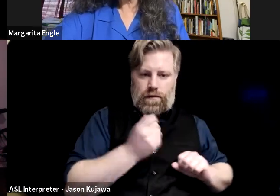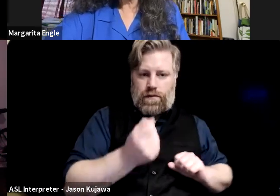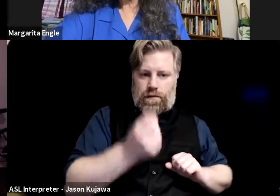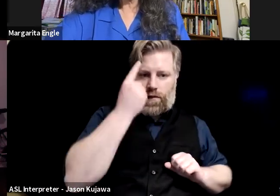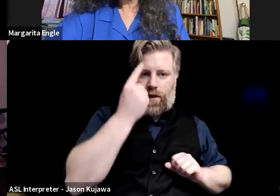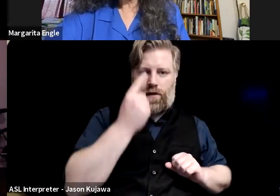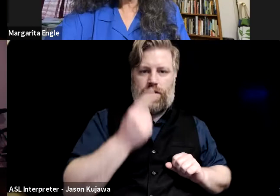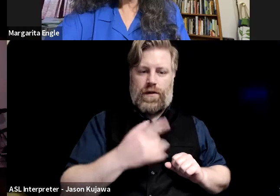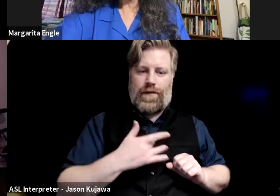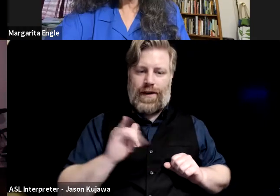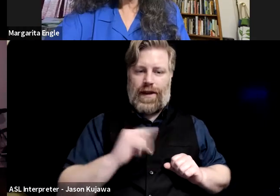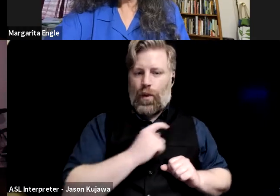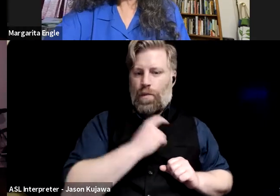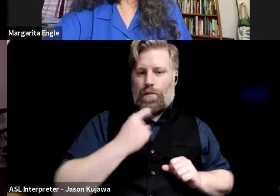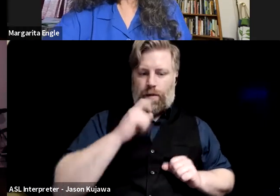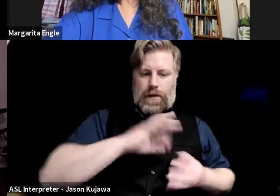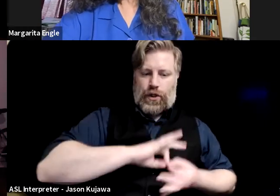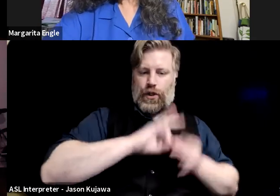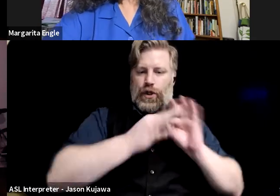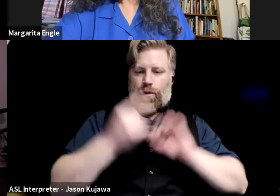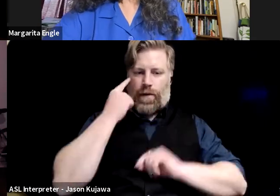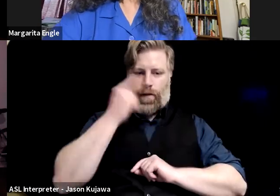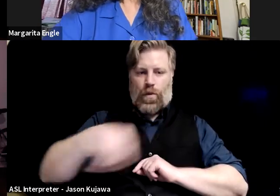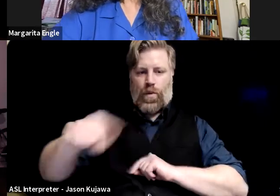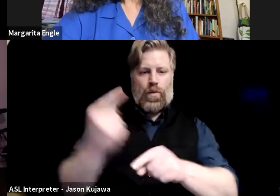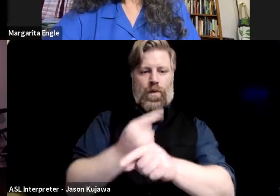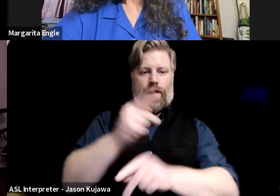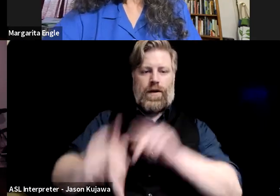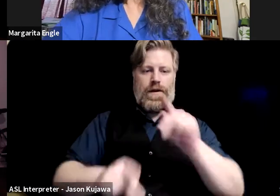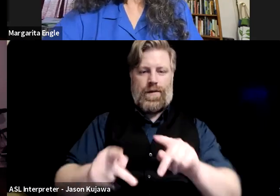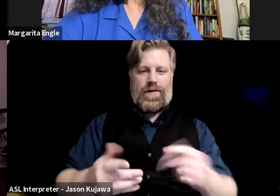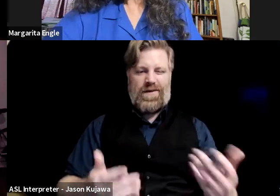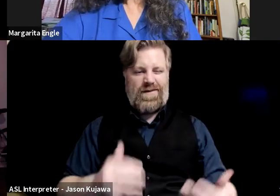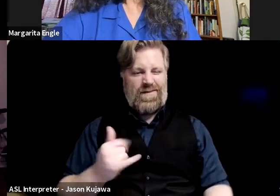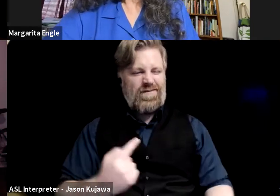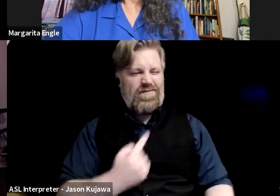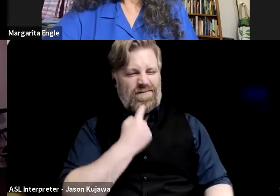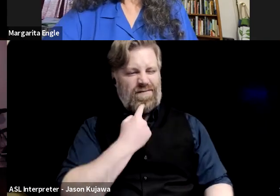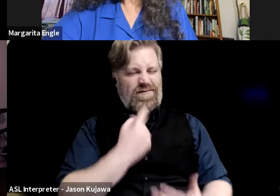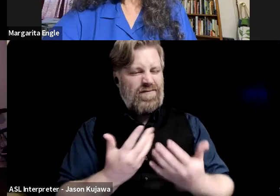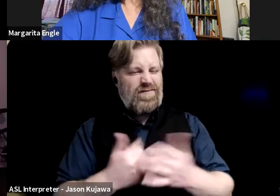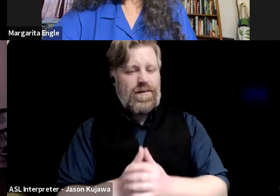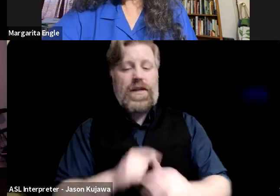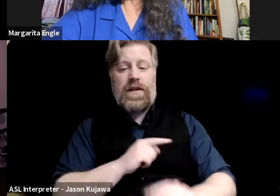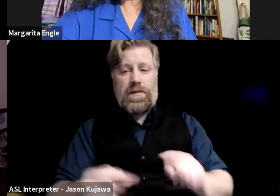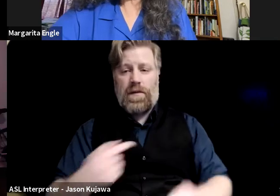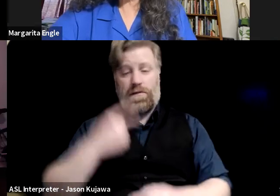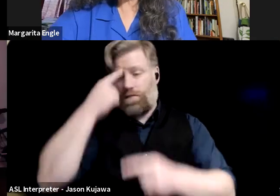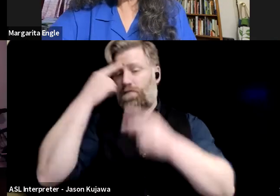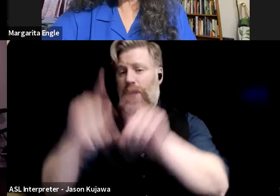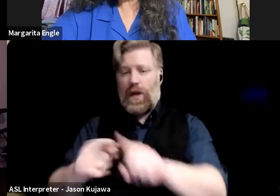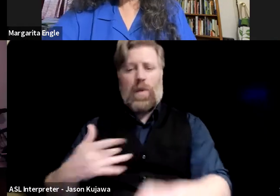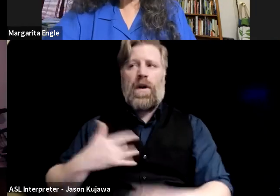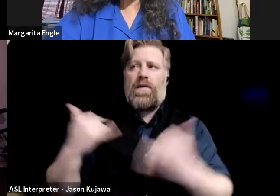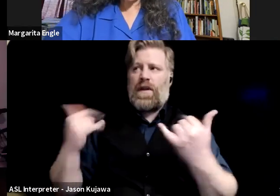priestly figures can interpret for the masses, and it's unfortunate that, that we've done that, and, but I do feel, like you, that things are changing. Yes, the